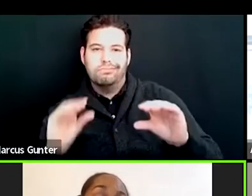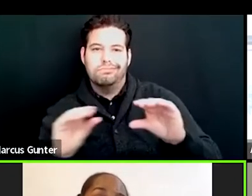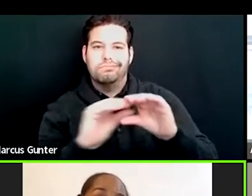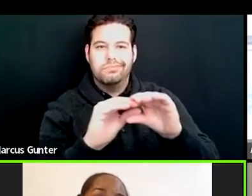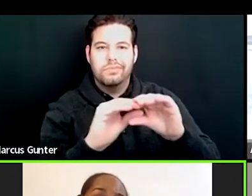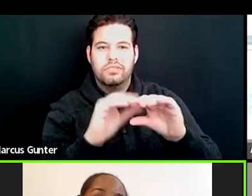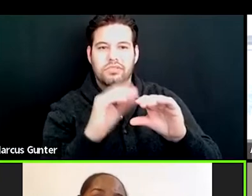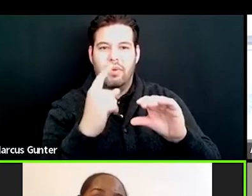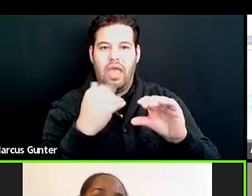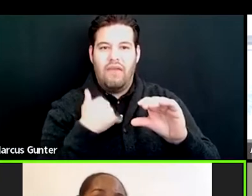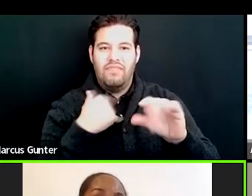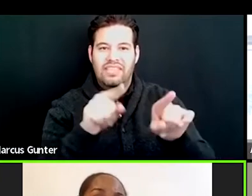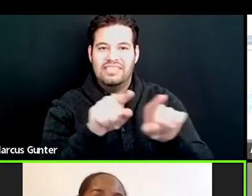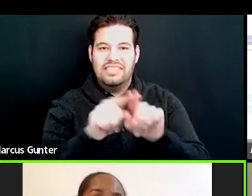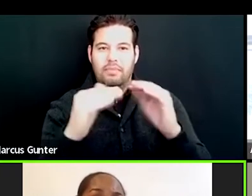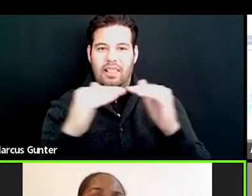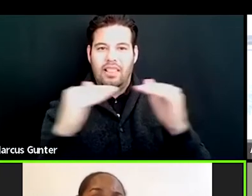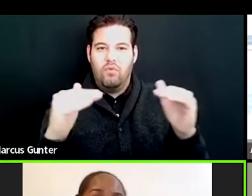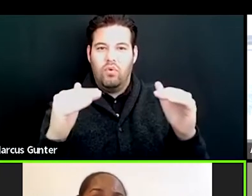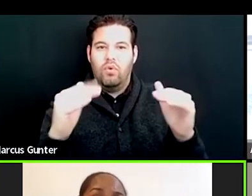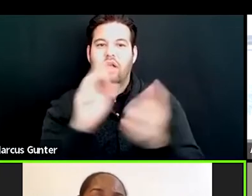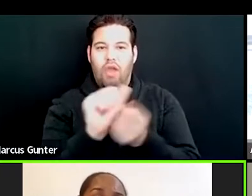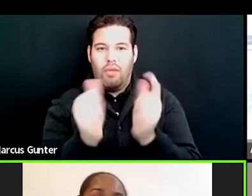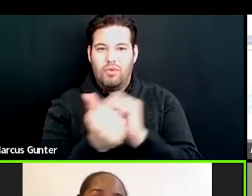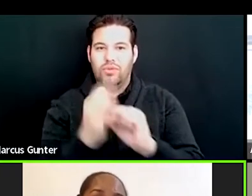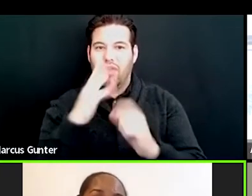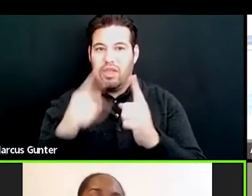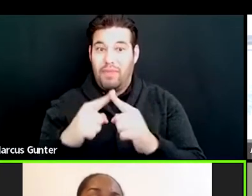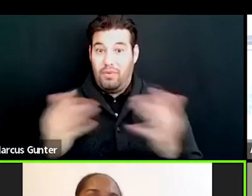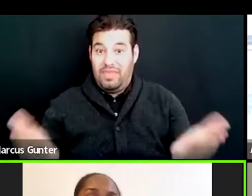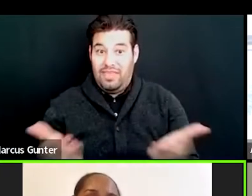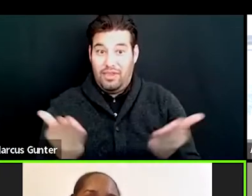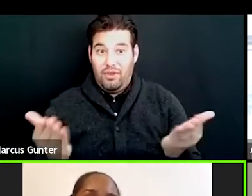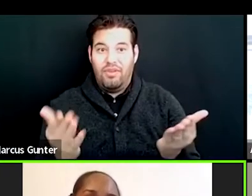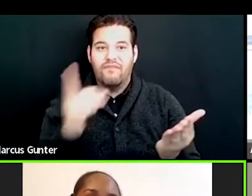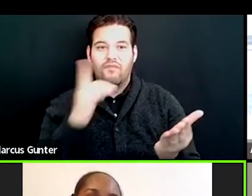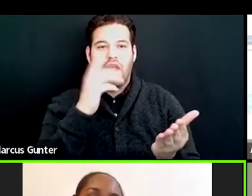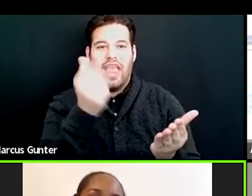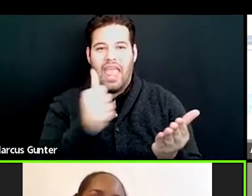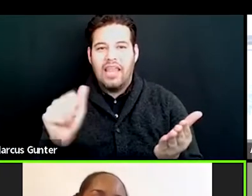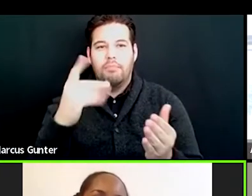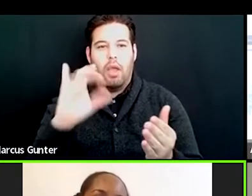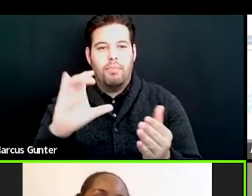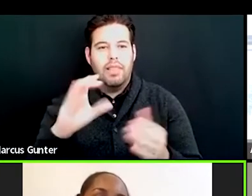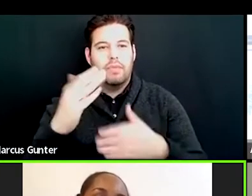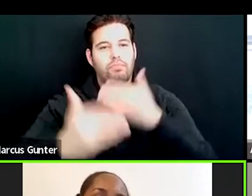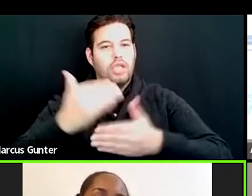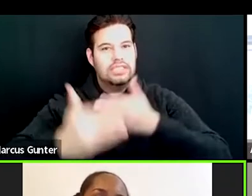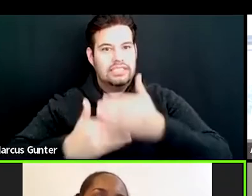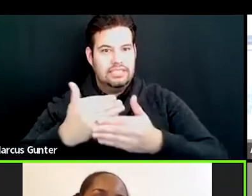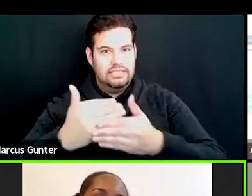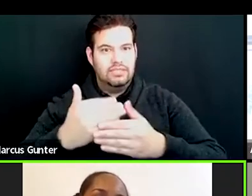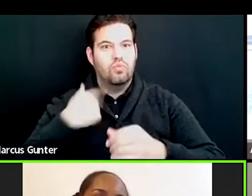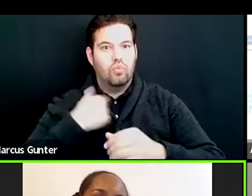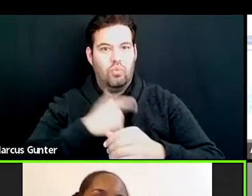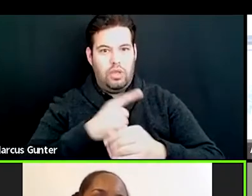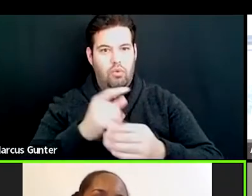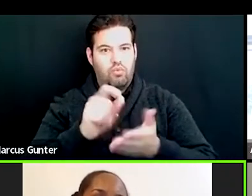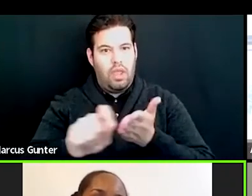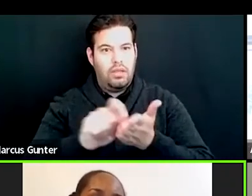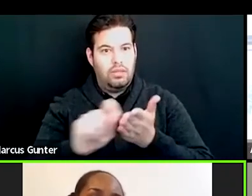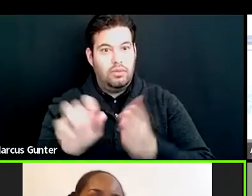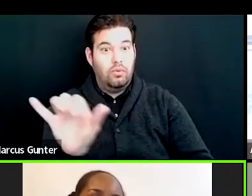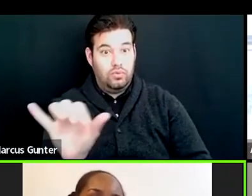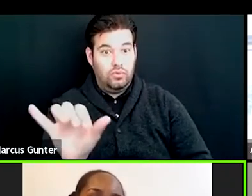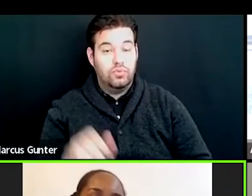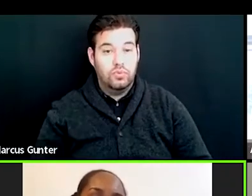to make the same level of accommodations that we're talking about here in any of the public processes that we're prescribing as well.